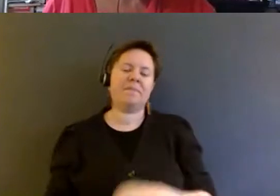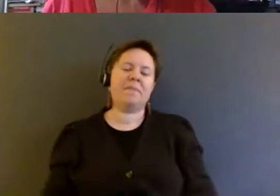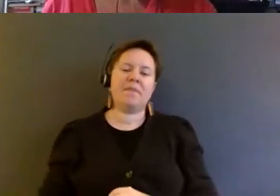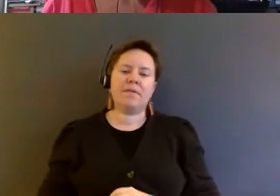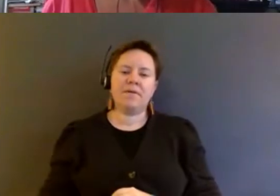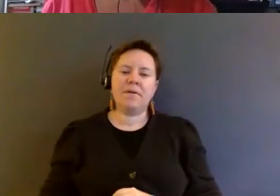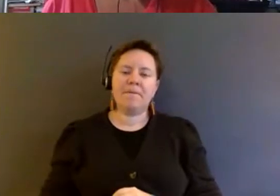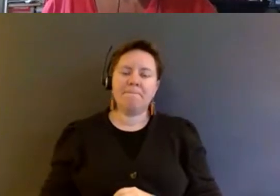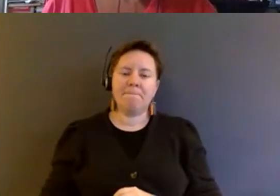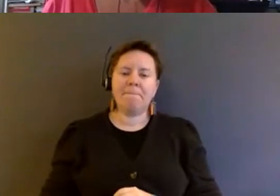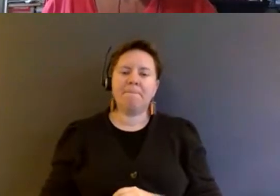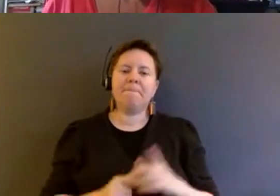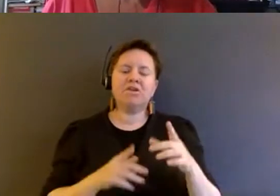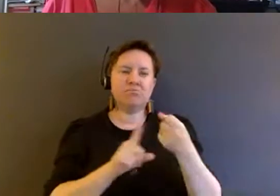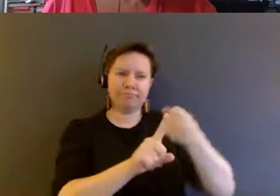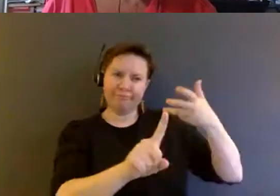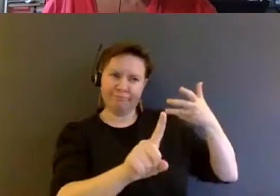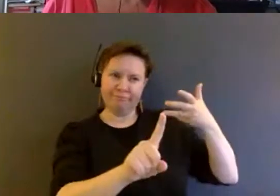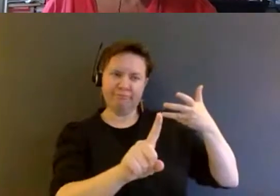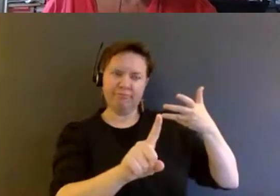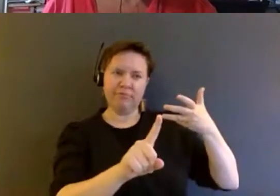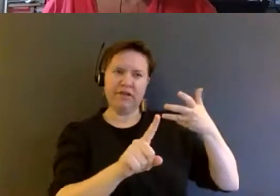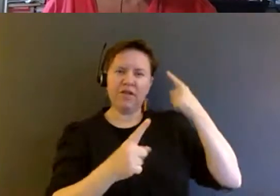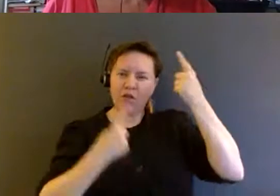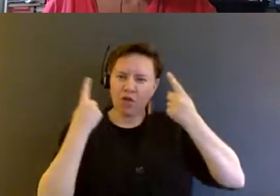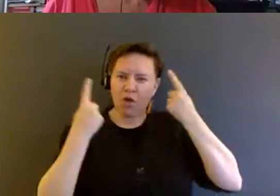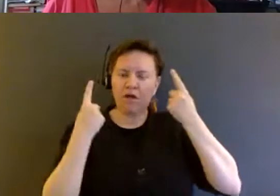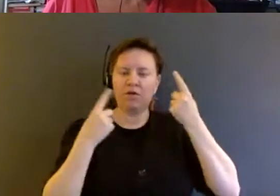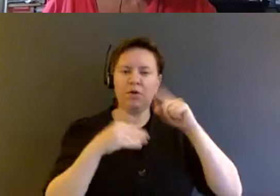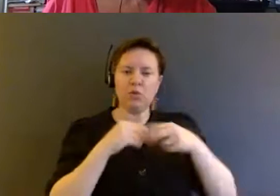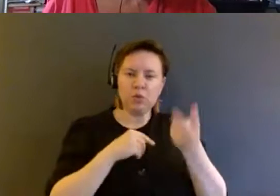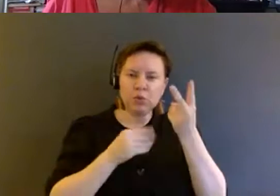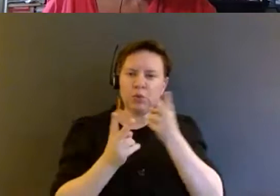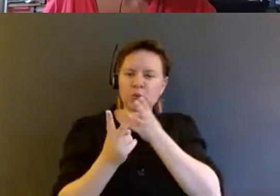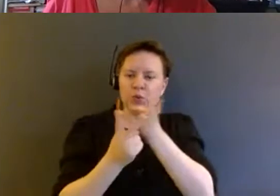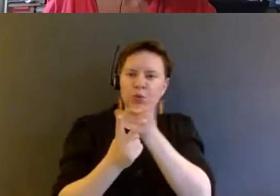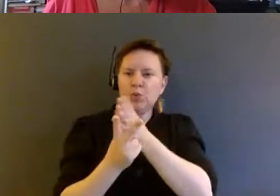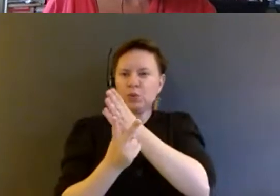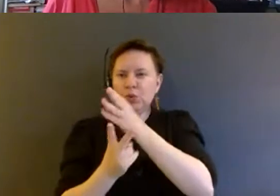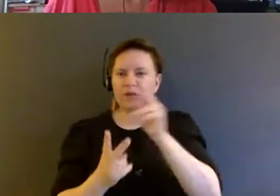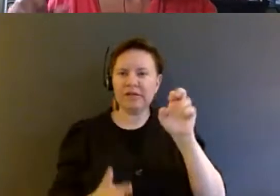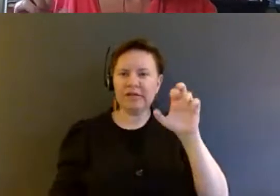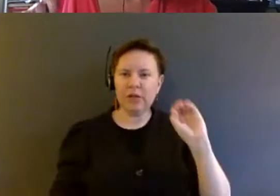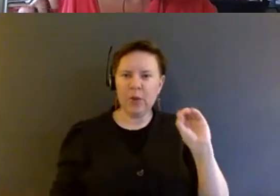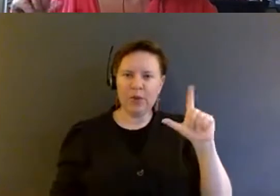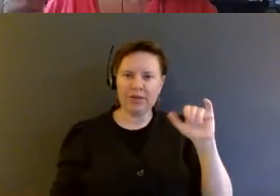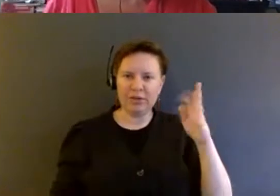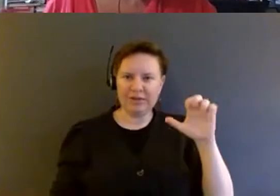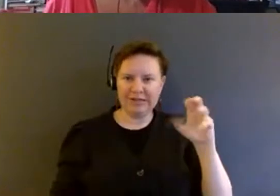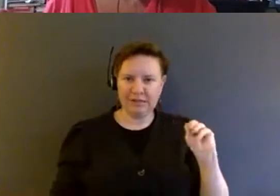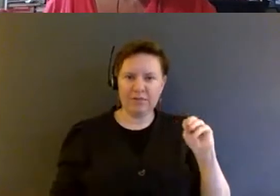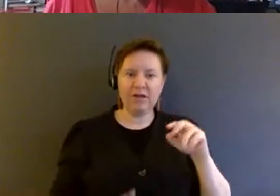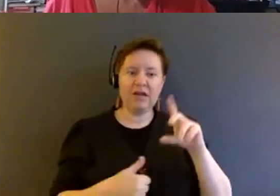expand this logic to two aspects of neoliberalism, disability